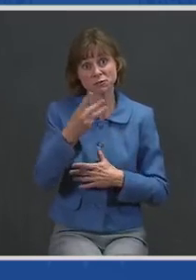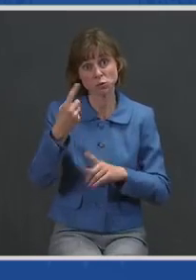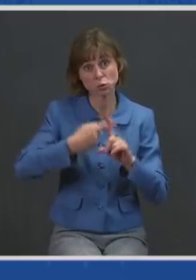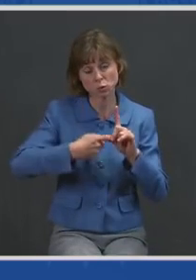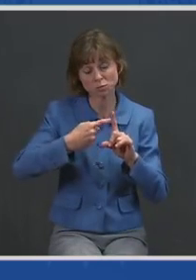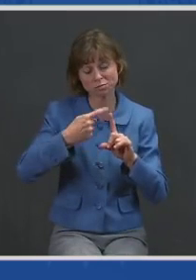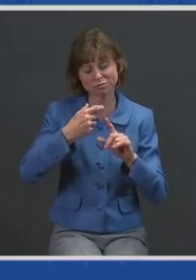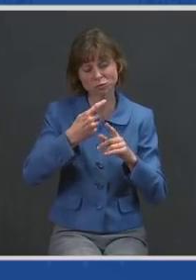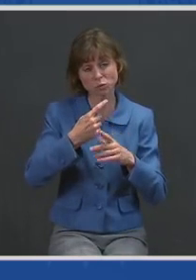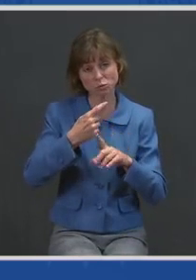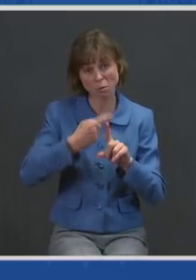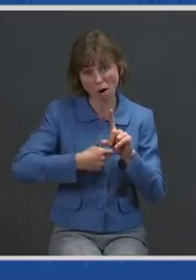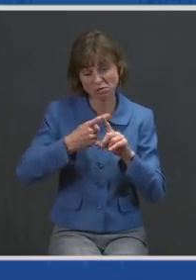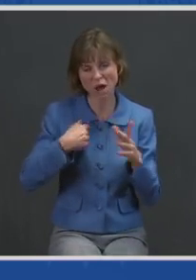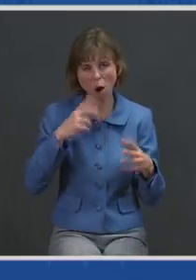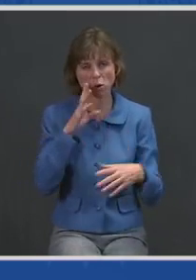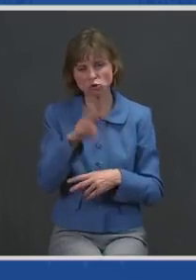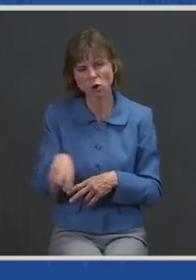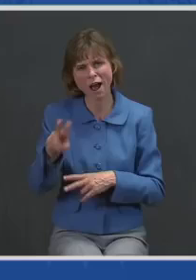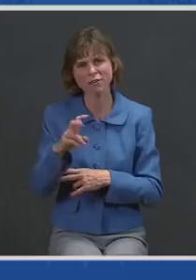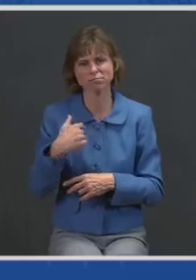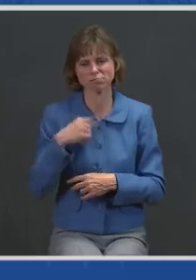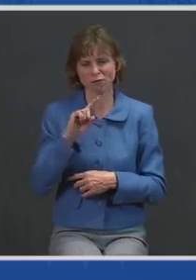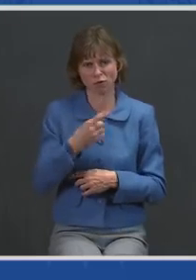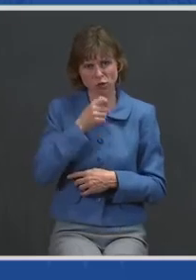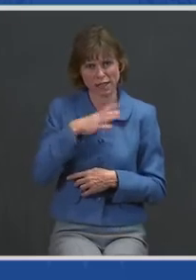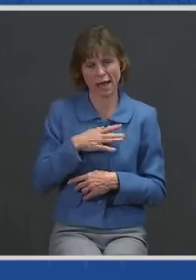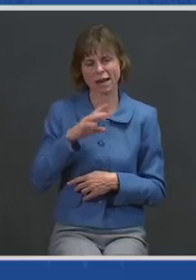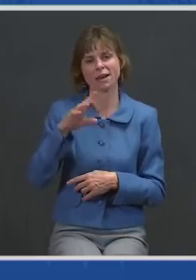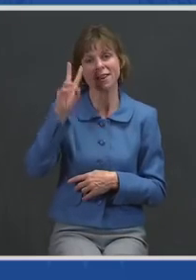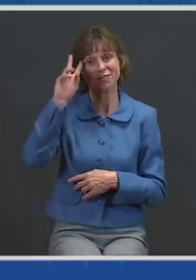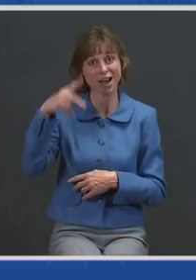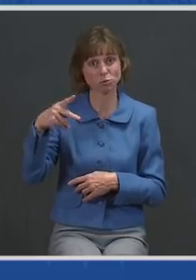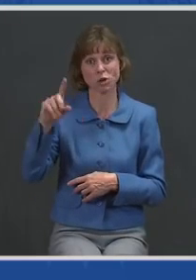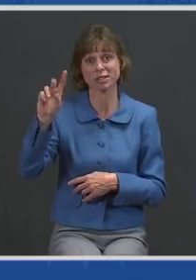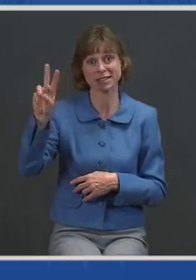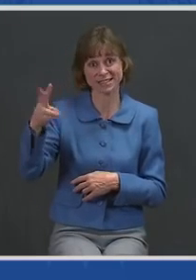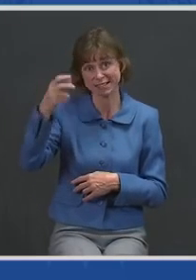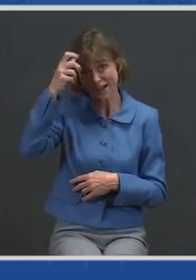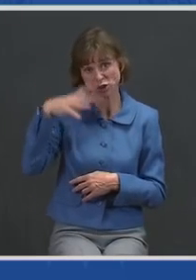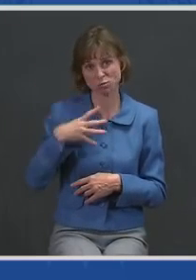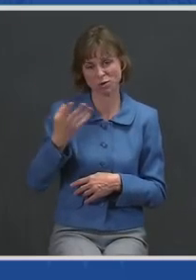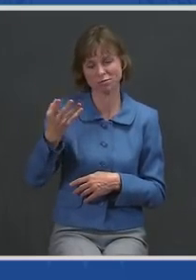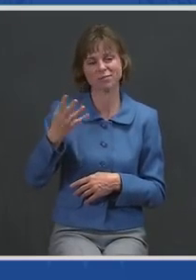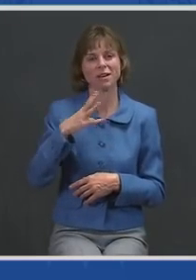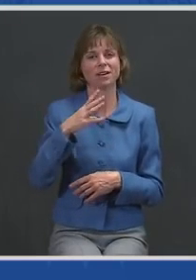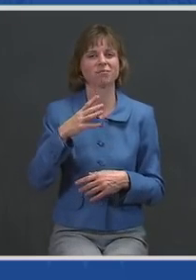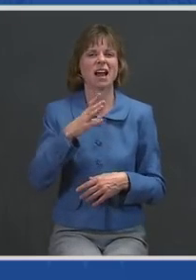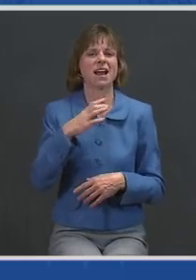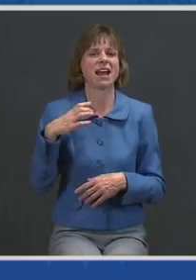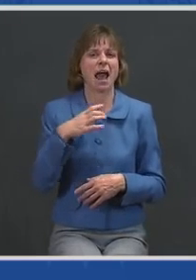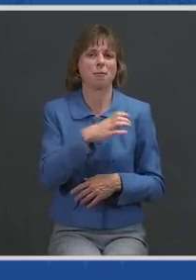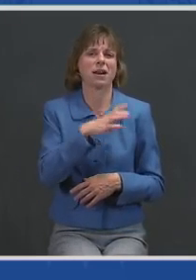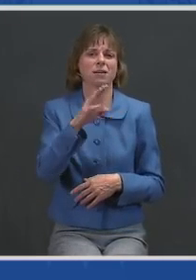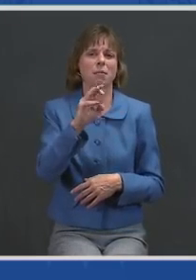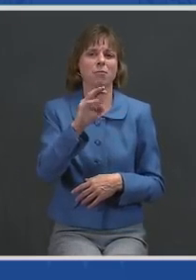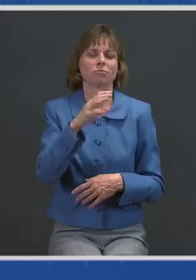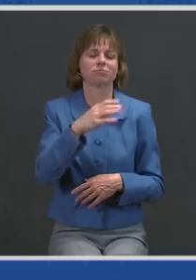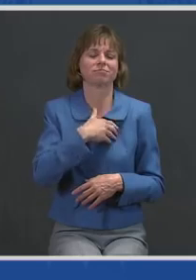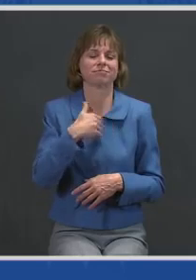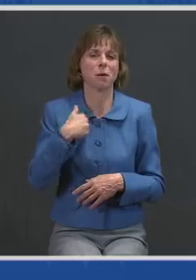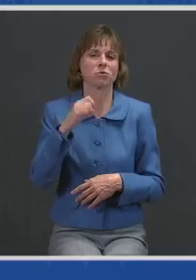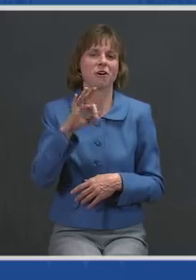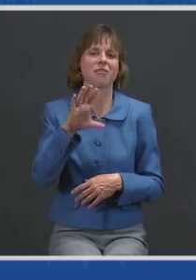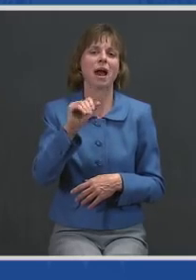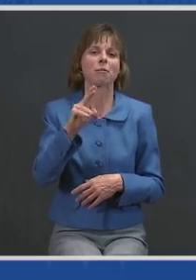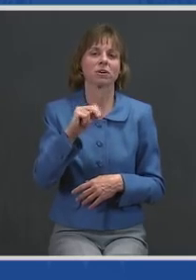I'll be traveling along with the First Lady, the Vice President, the Second Gentleman, members of my Cabinet to speak directly to you, to tell